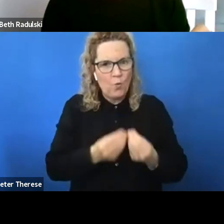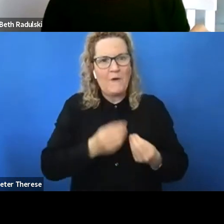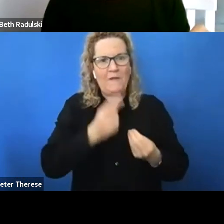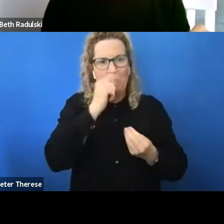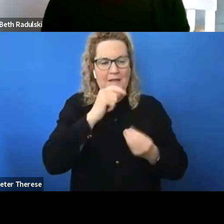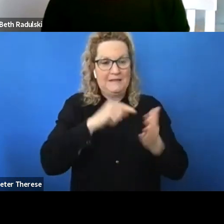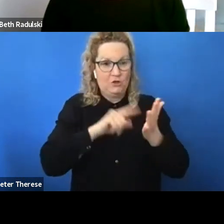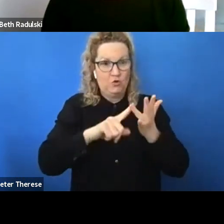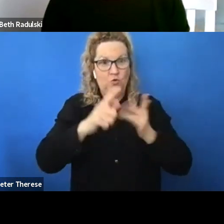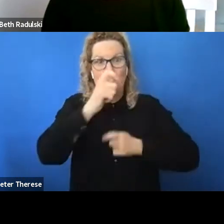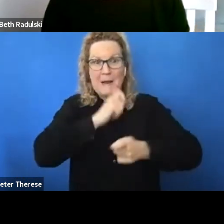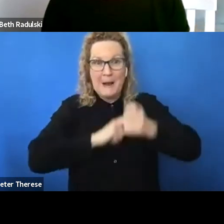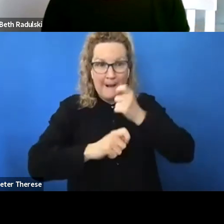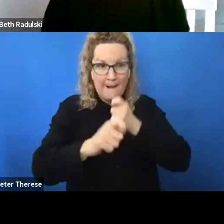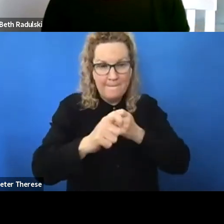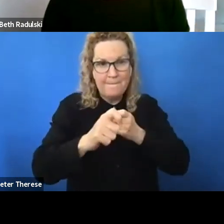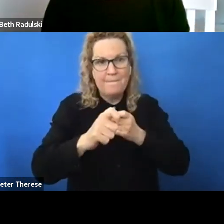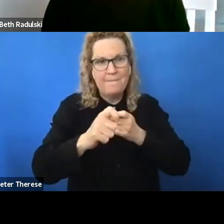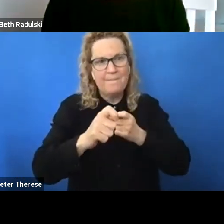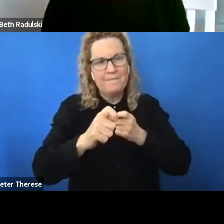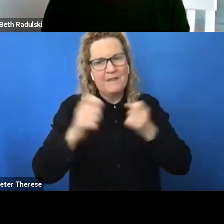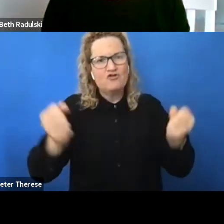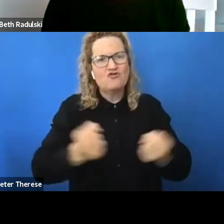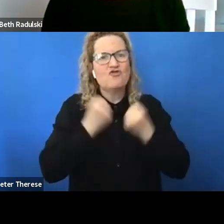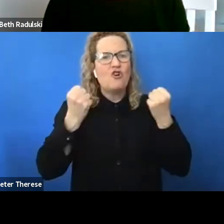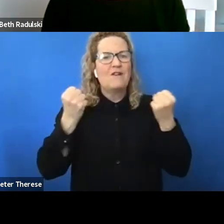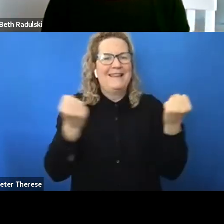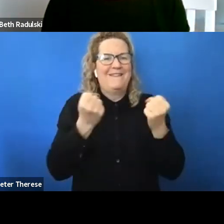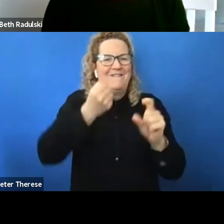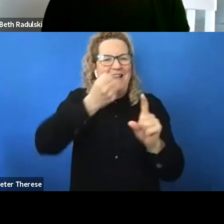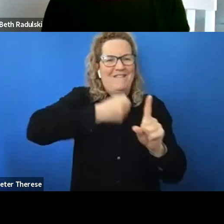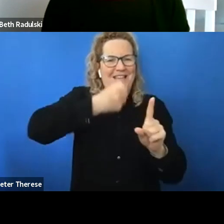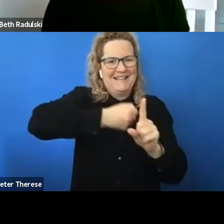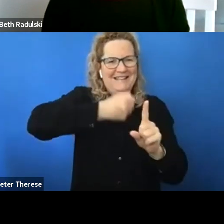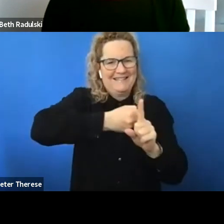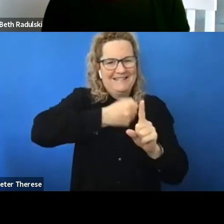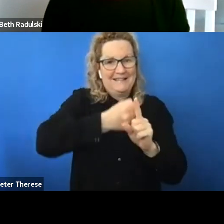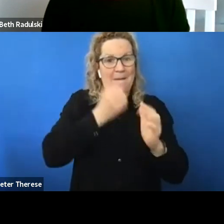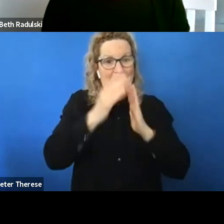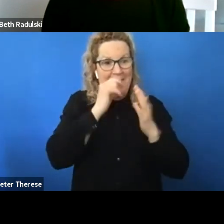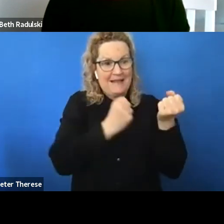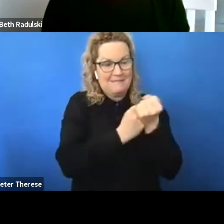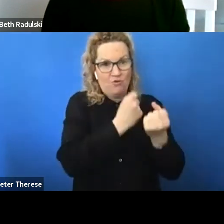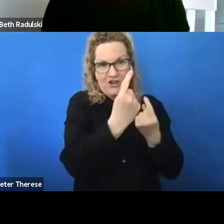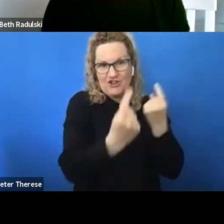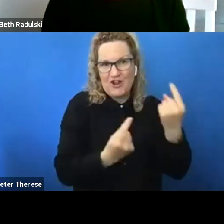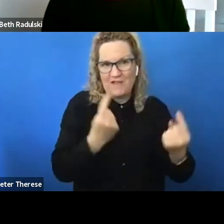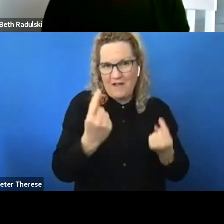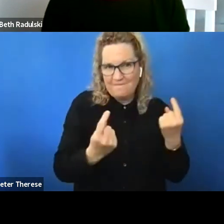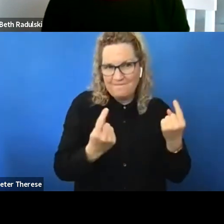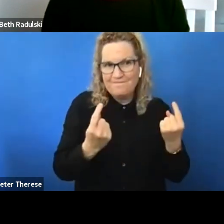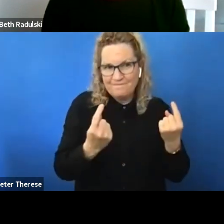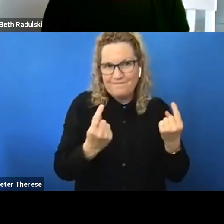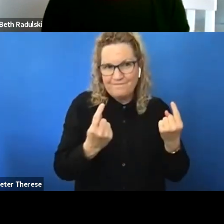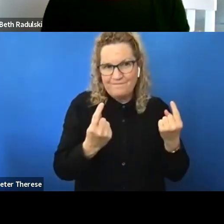um strong enough advocates where they can support one another and speak on the same